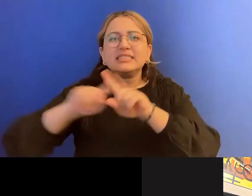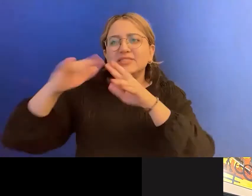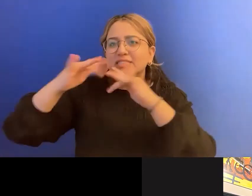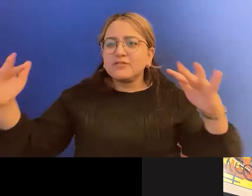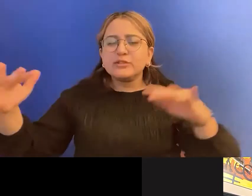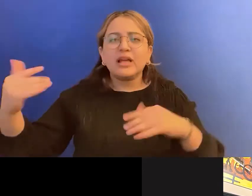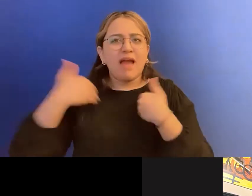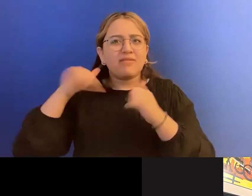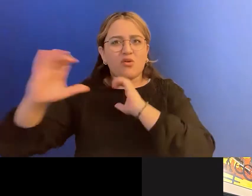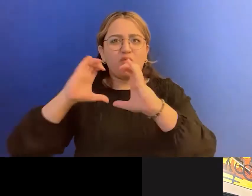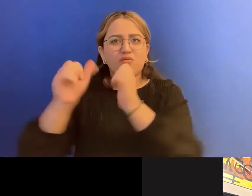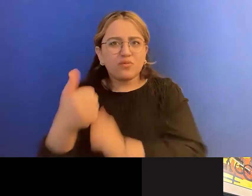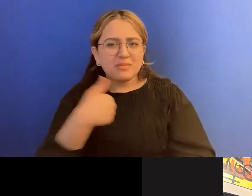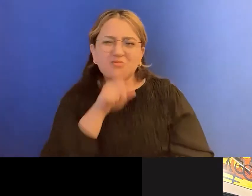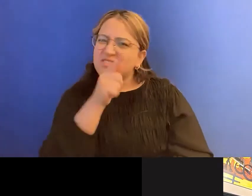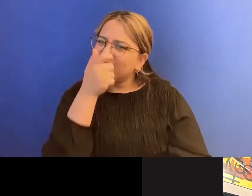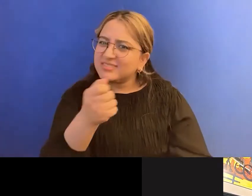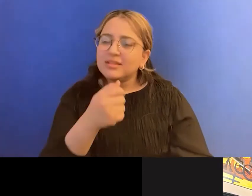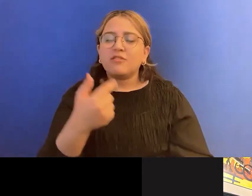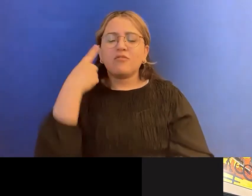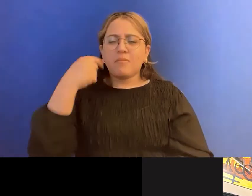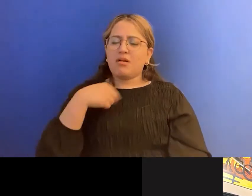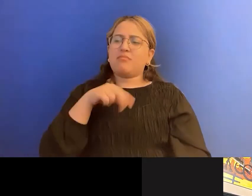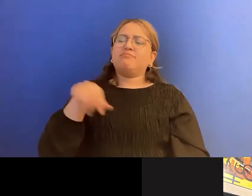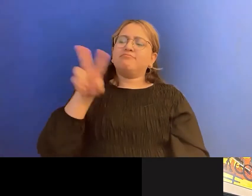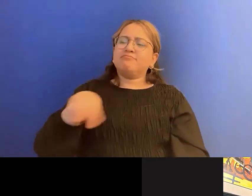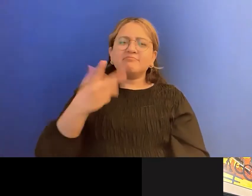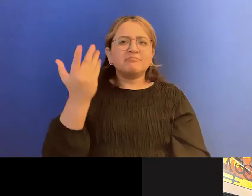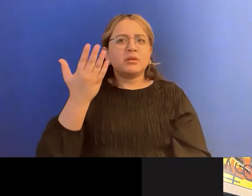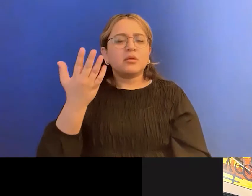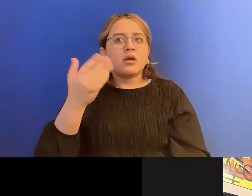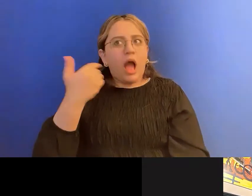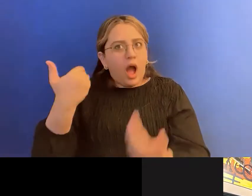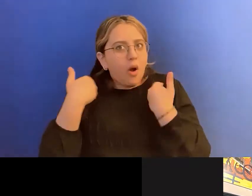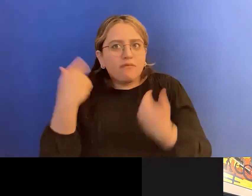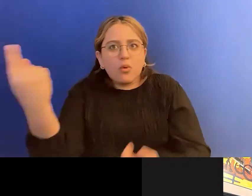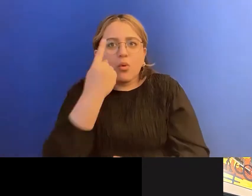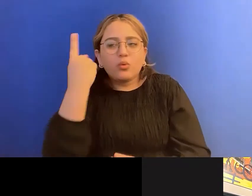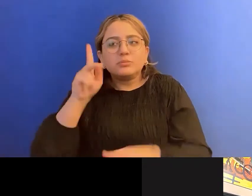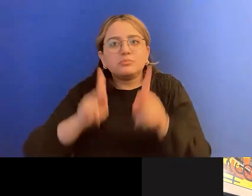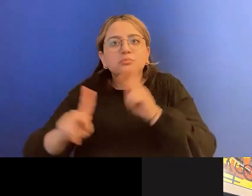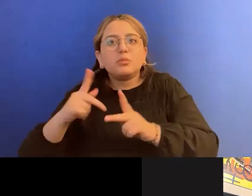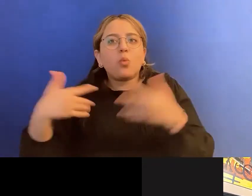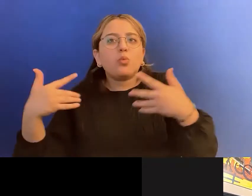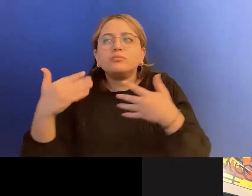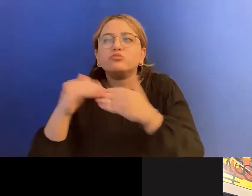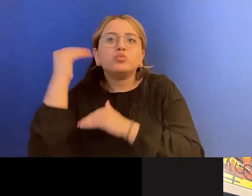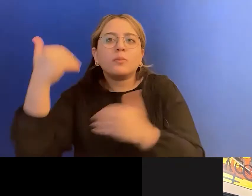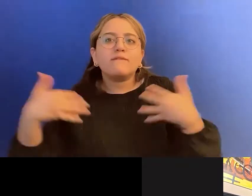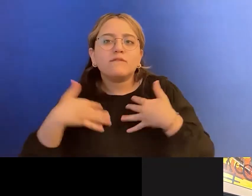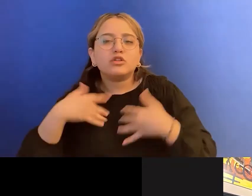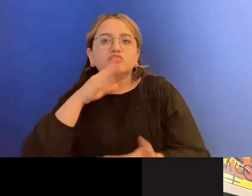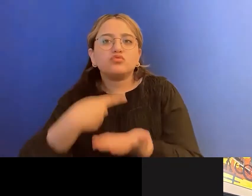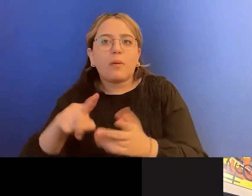And for me to know that, you know, there's always been an undercurrent, but people have been too afraid to talk about it. Right? Because